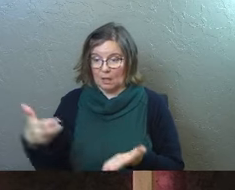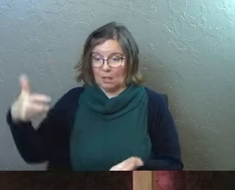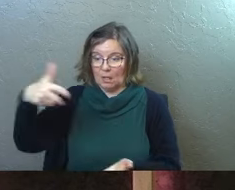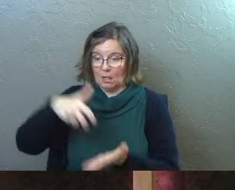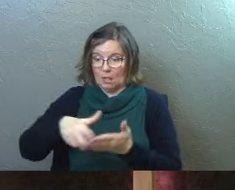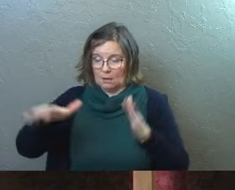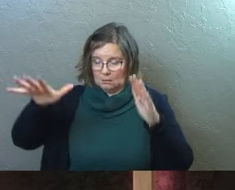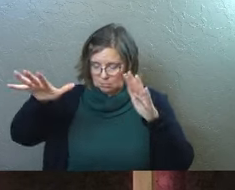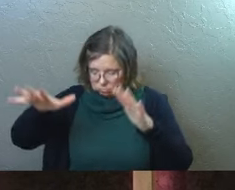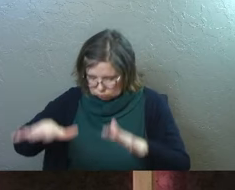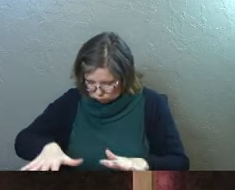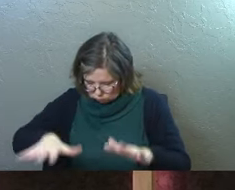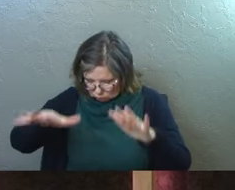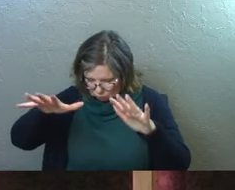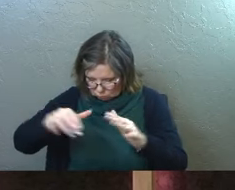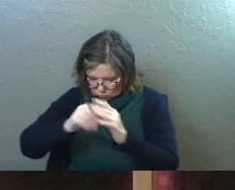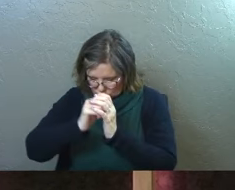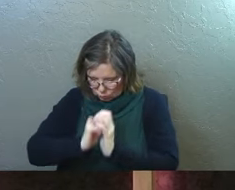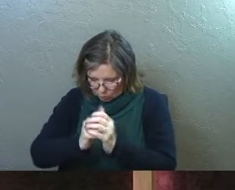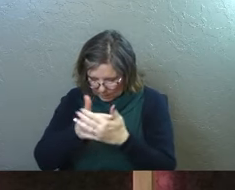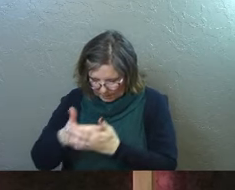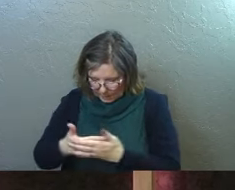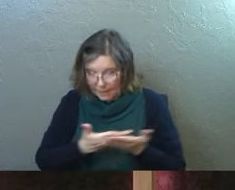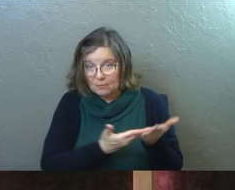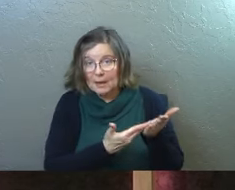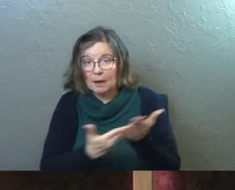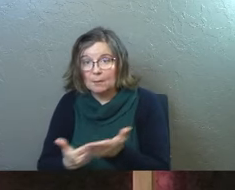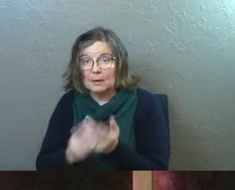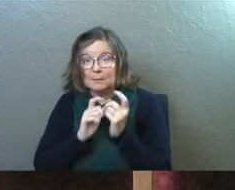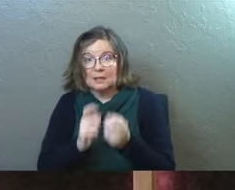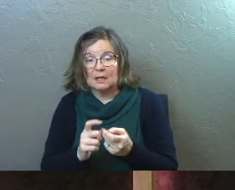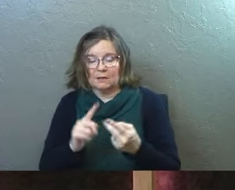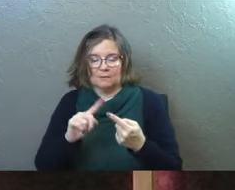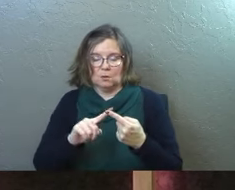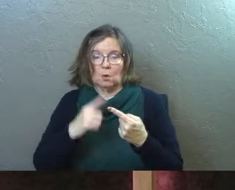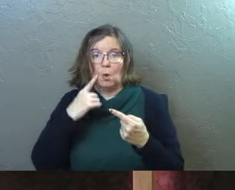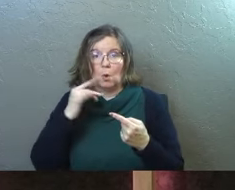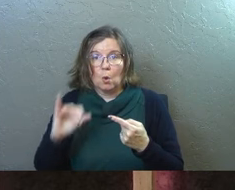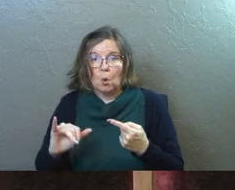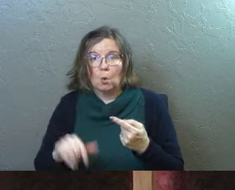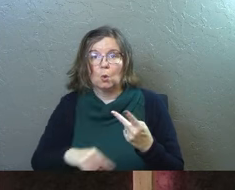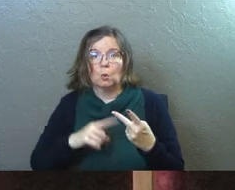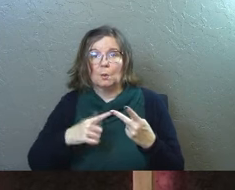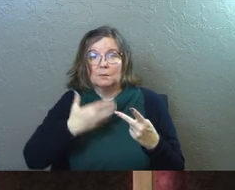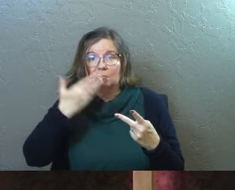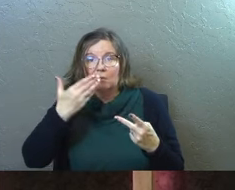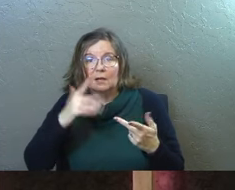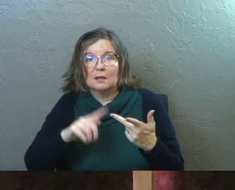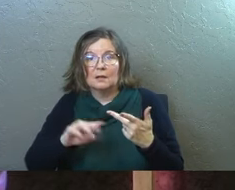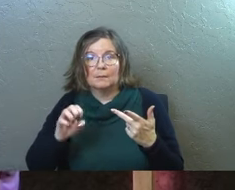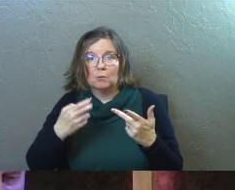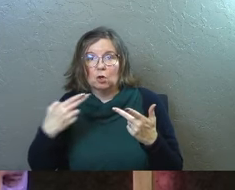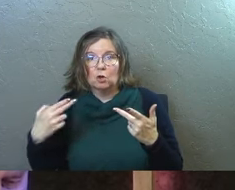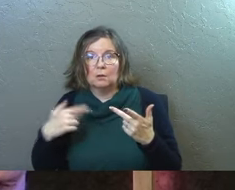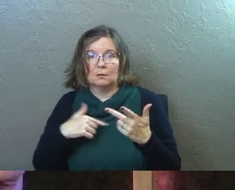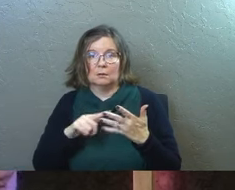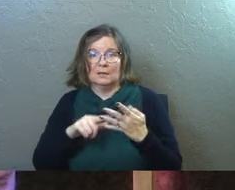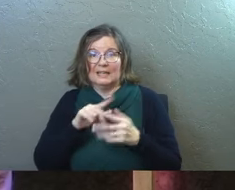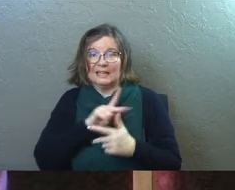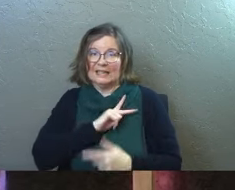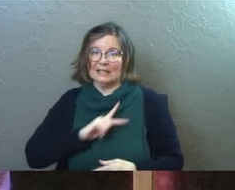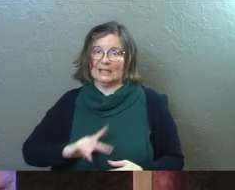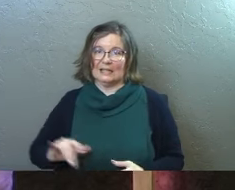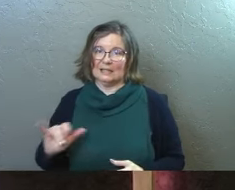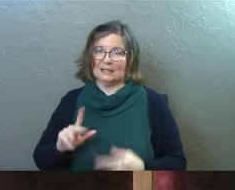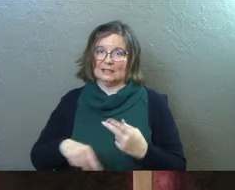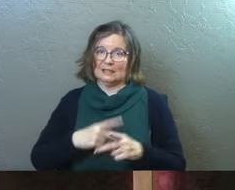and they worship the baby and they bring him the gifts, gold, frankincense, and myrrh, kingly gifts. It's an